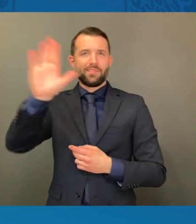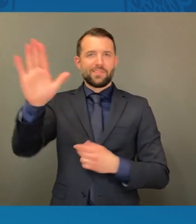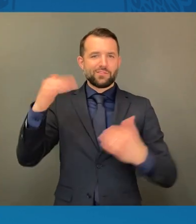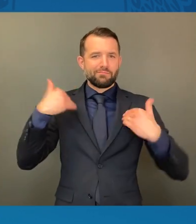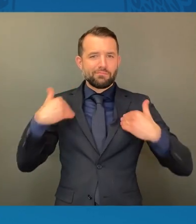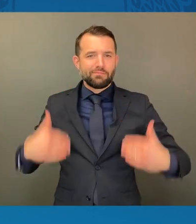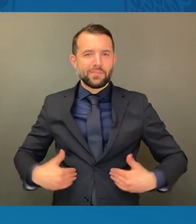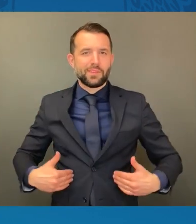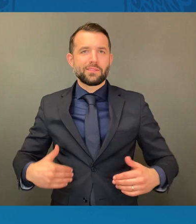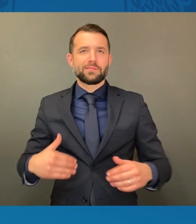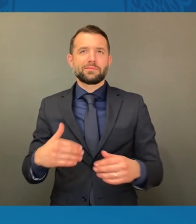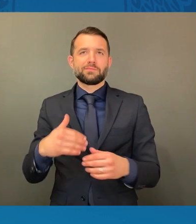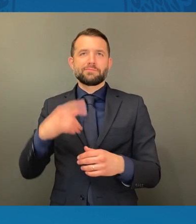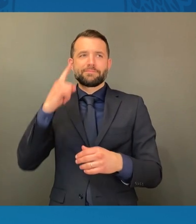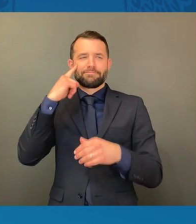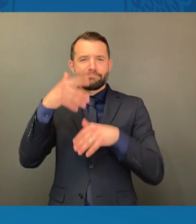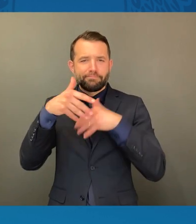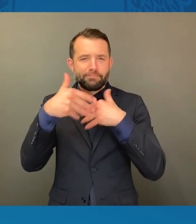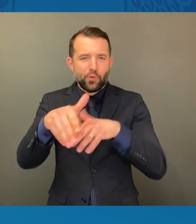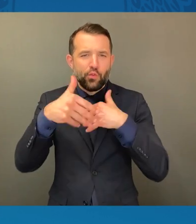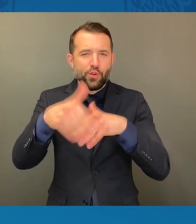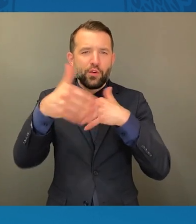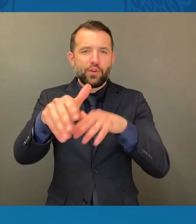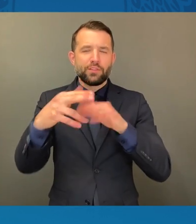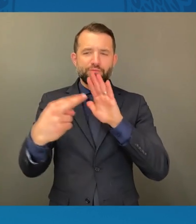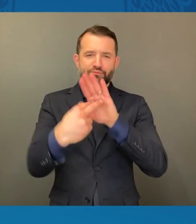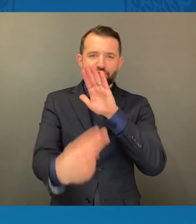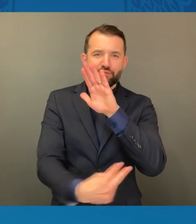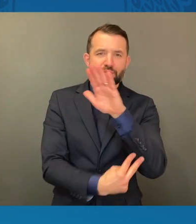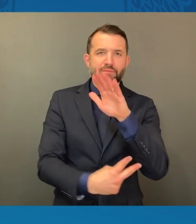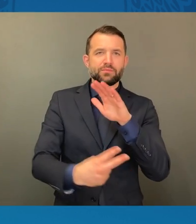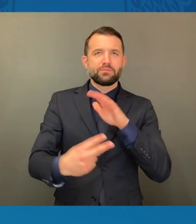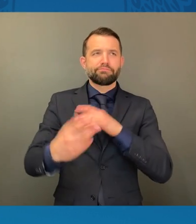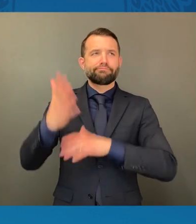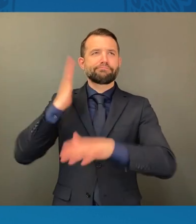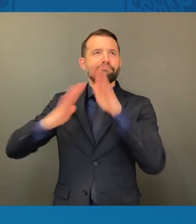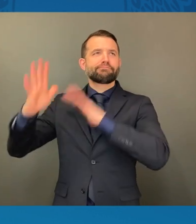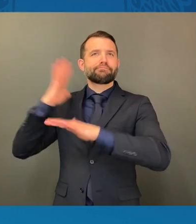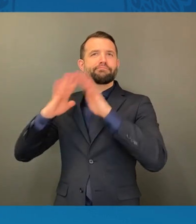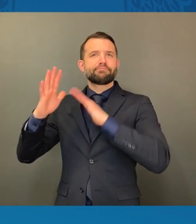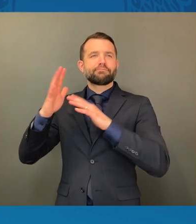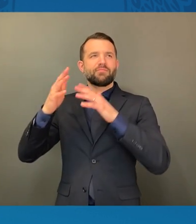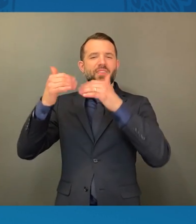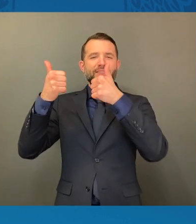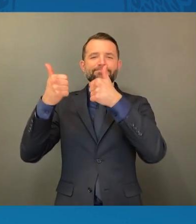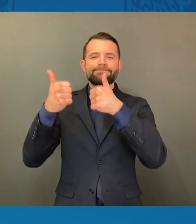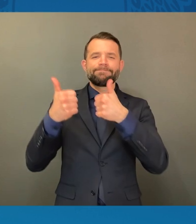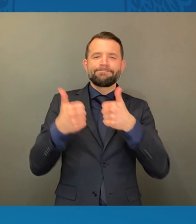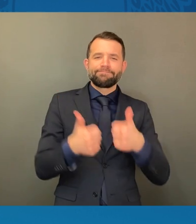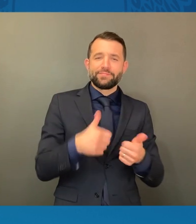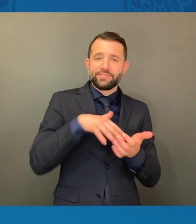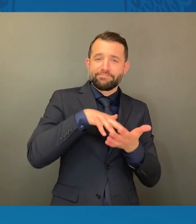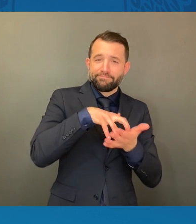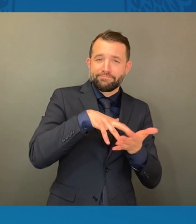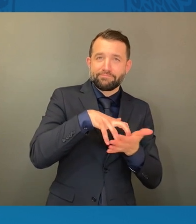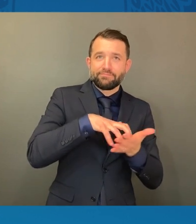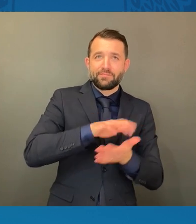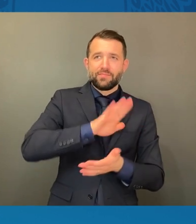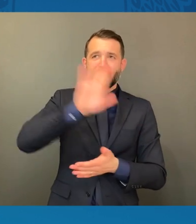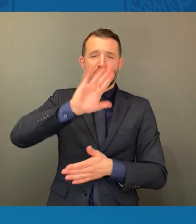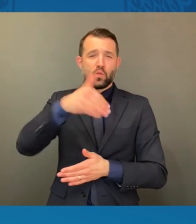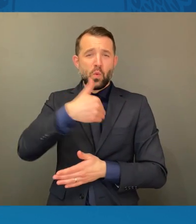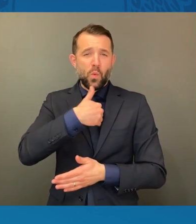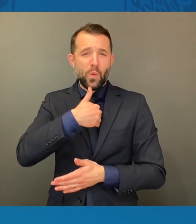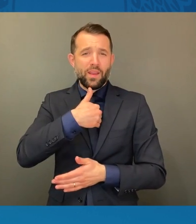all those years ago had become fragile. But the spirit that carried him as